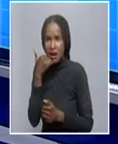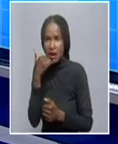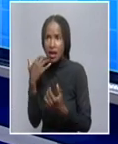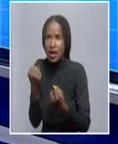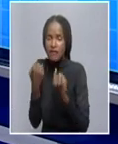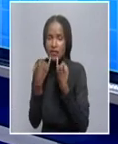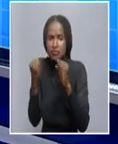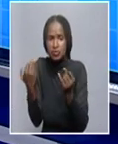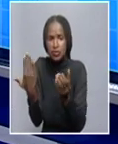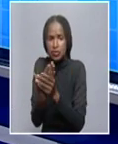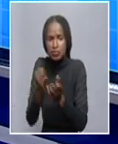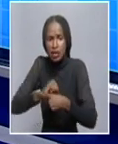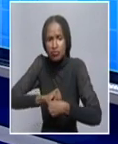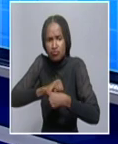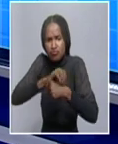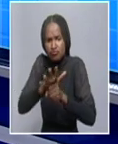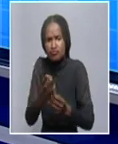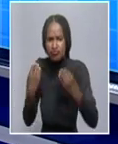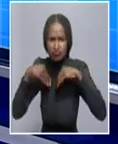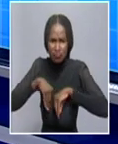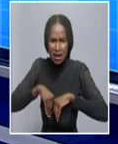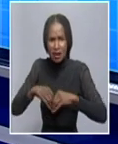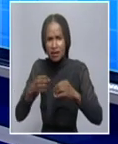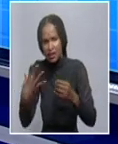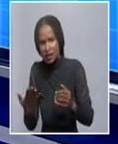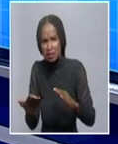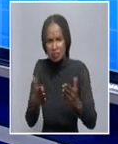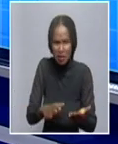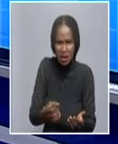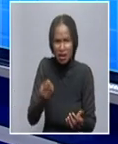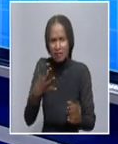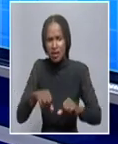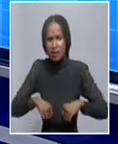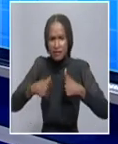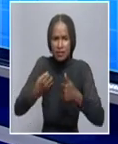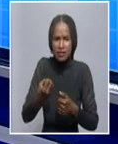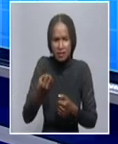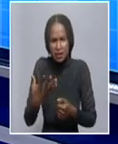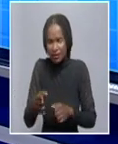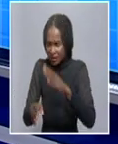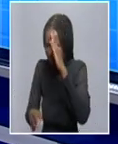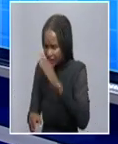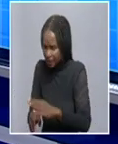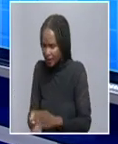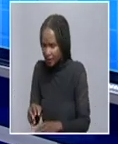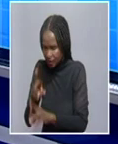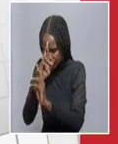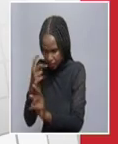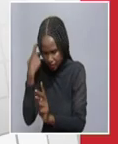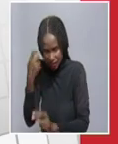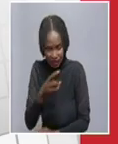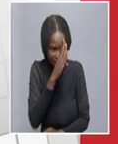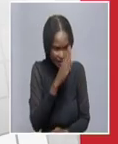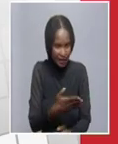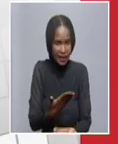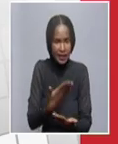figures. Good afternoon, Doctor. Good afternoon, sir. Please do go ahead. Yes, thank you very much